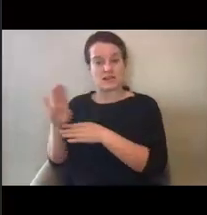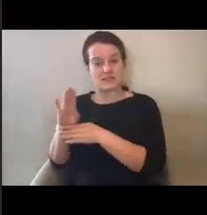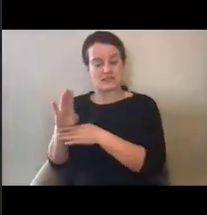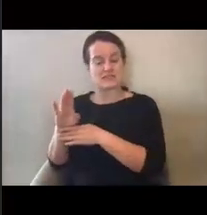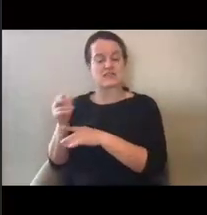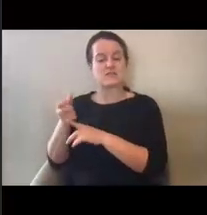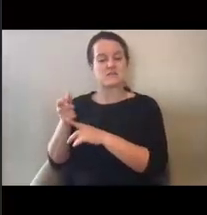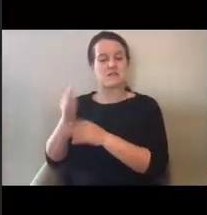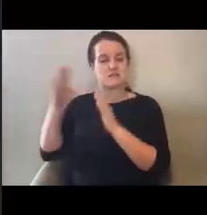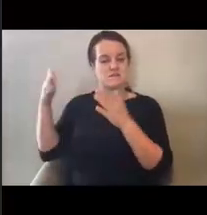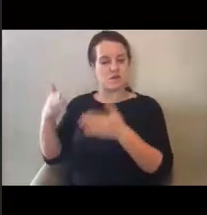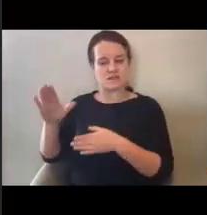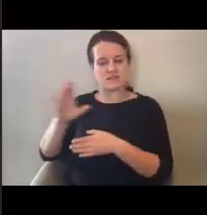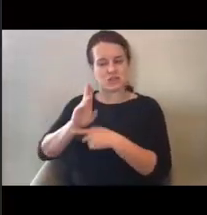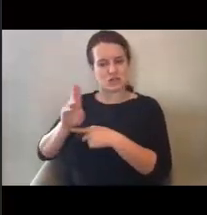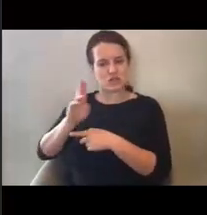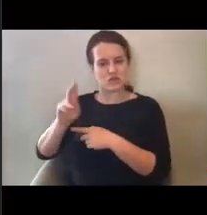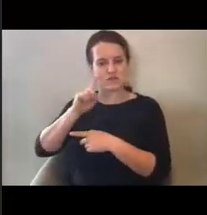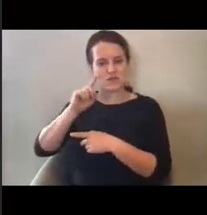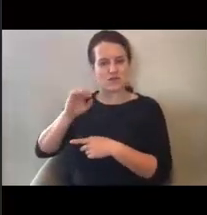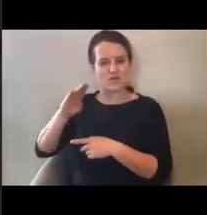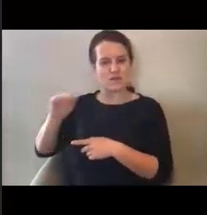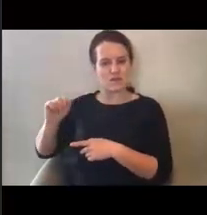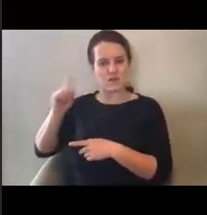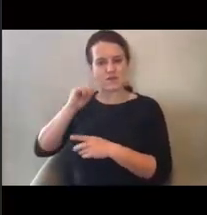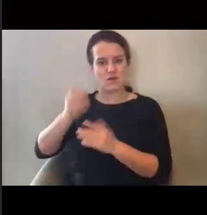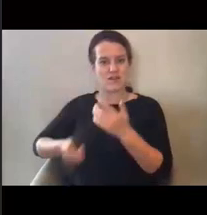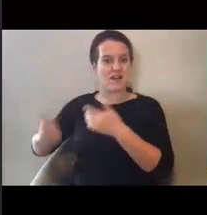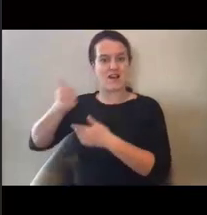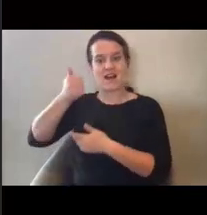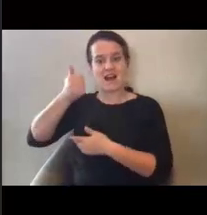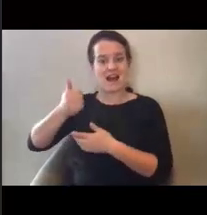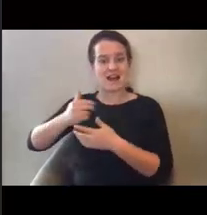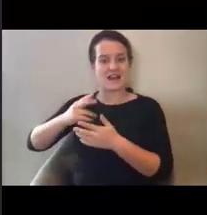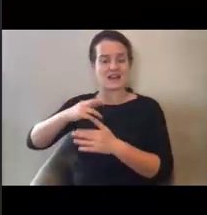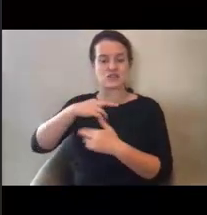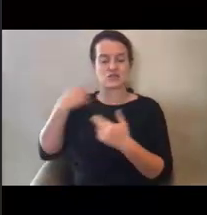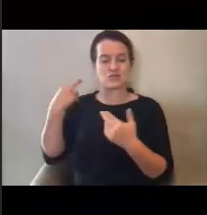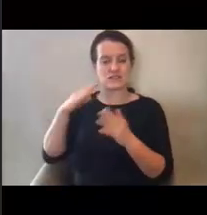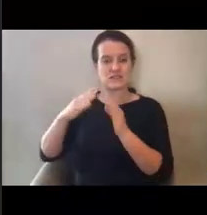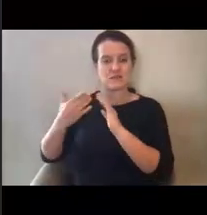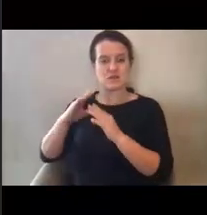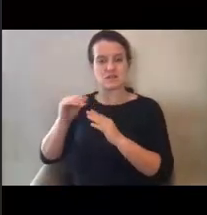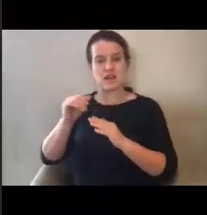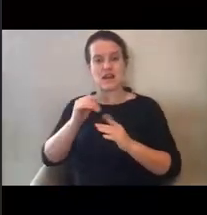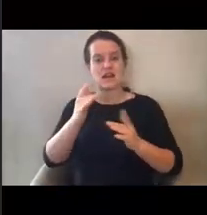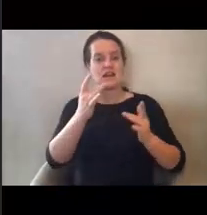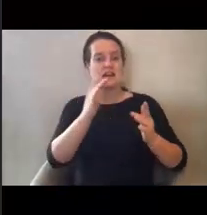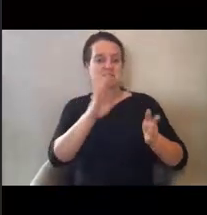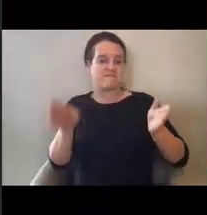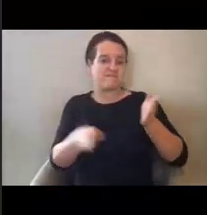focused the use of FEMA funding on the highest risk communities and underserved populations?